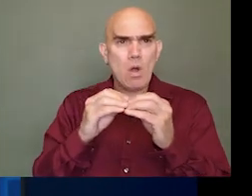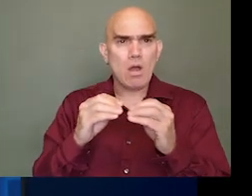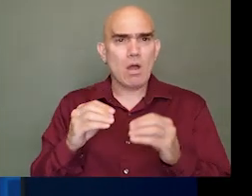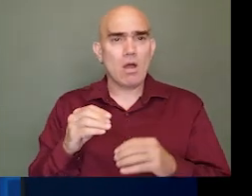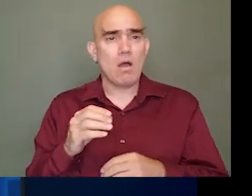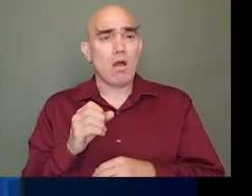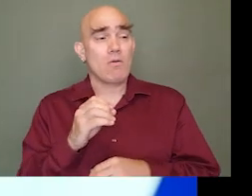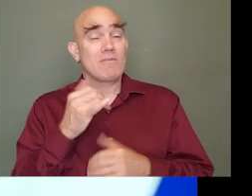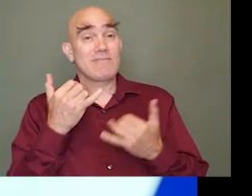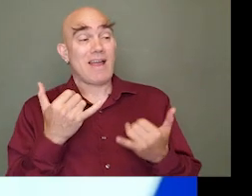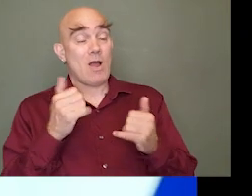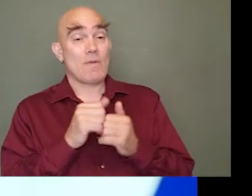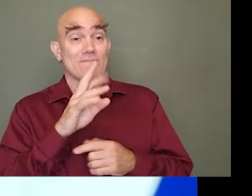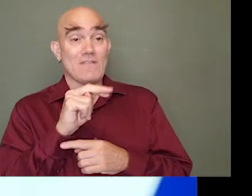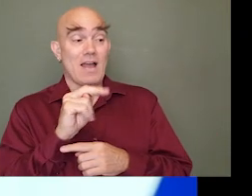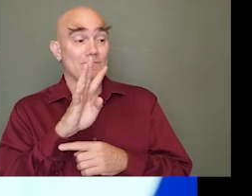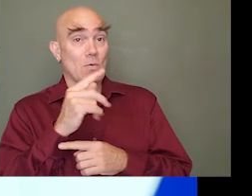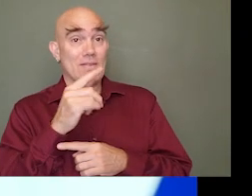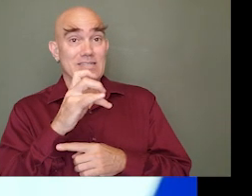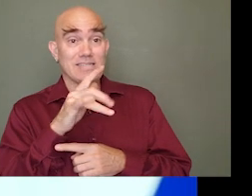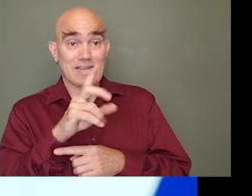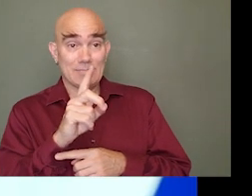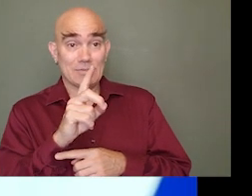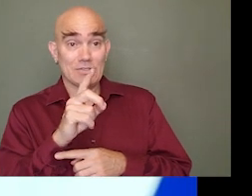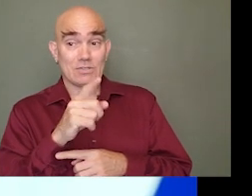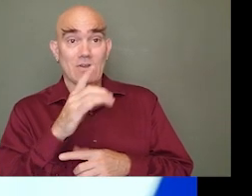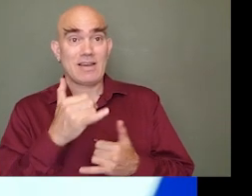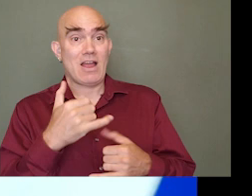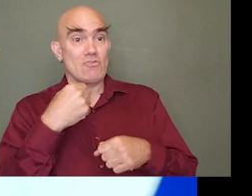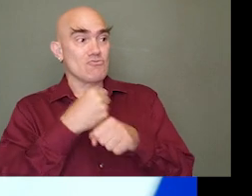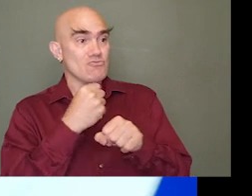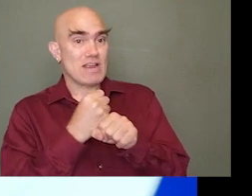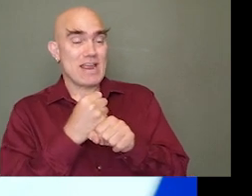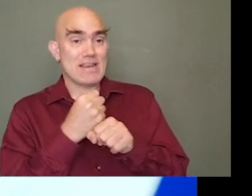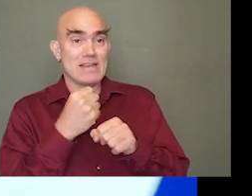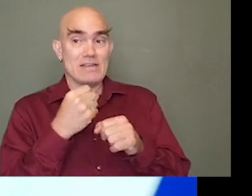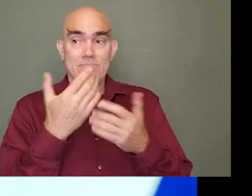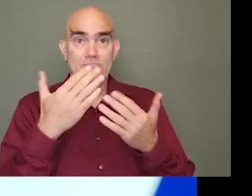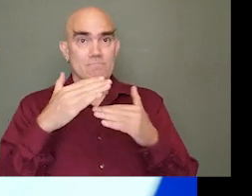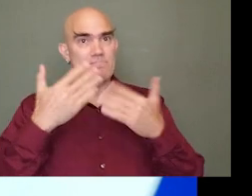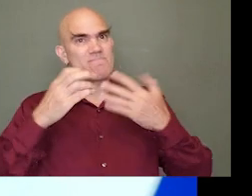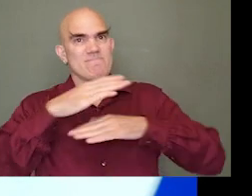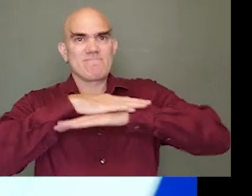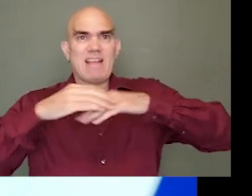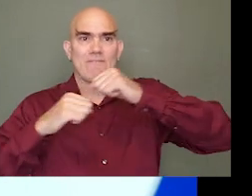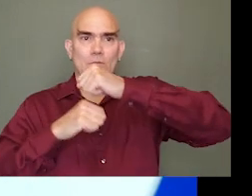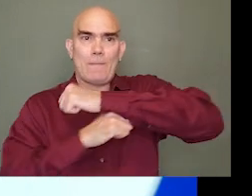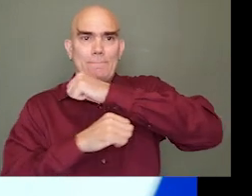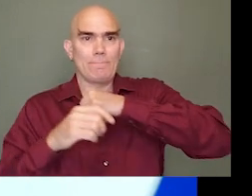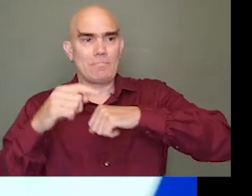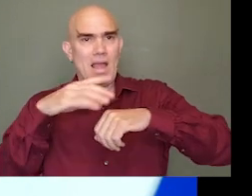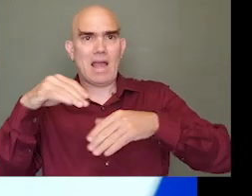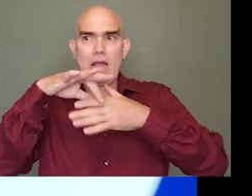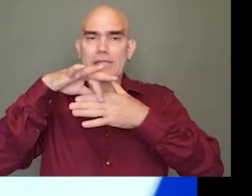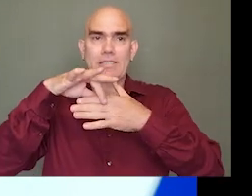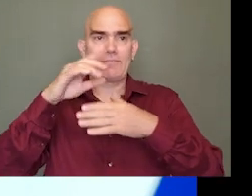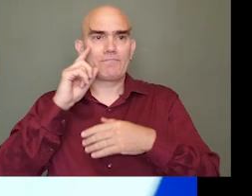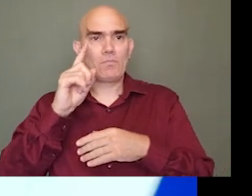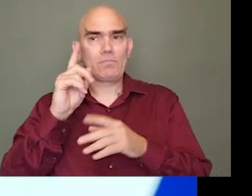more. And so now, with Fund for the Disabled, you are creating a platform and content for people with